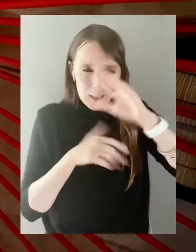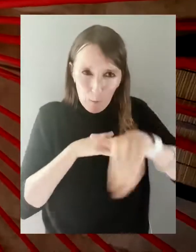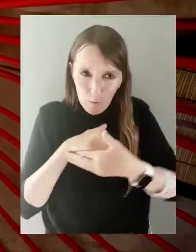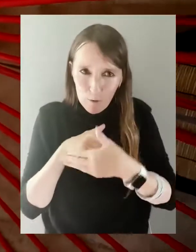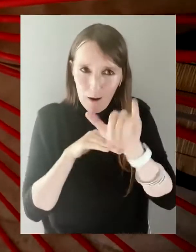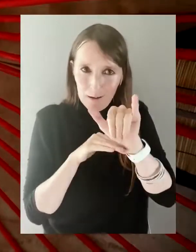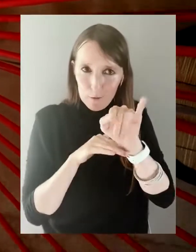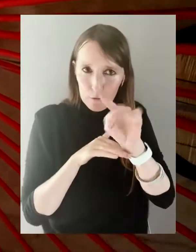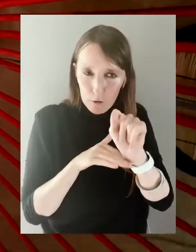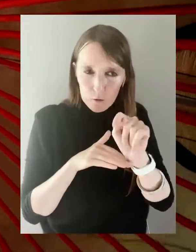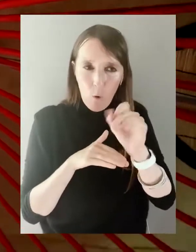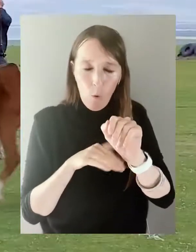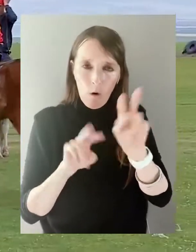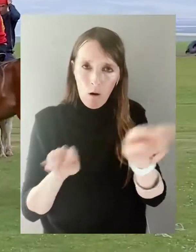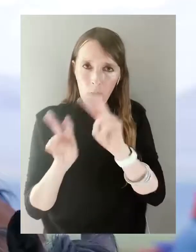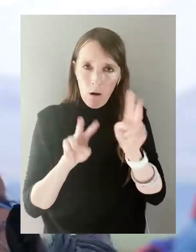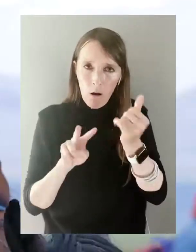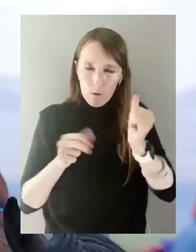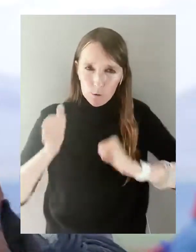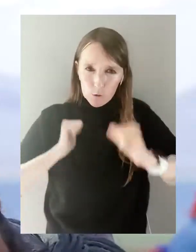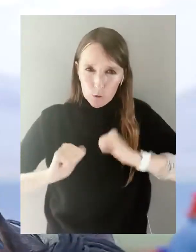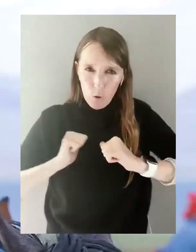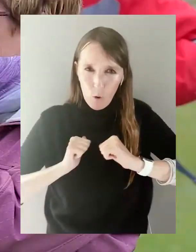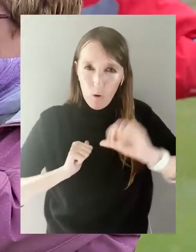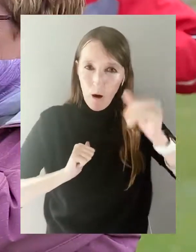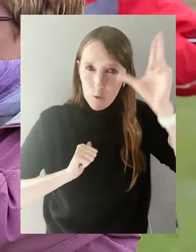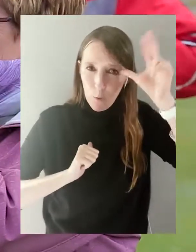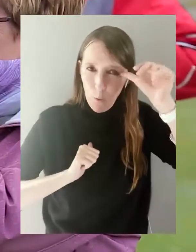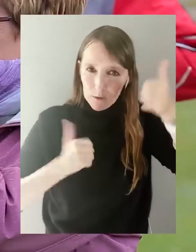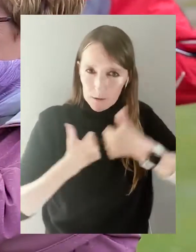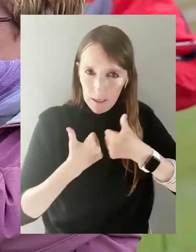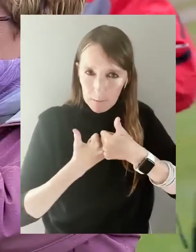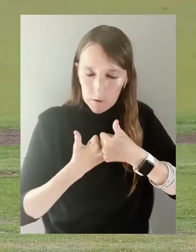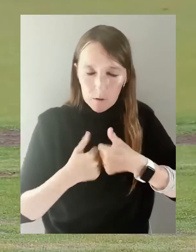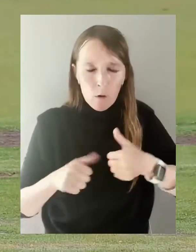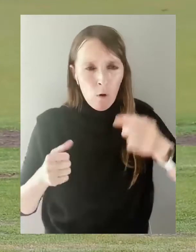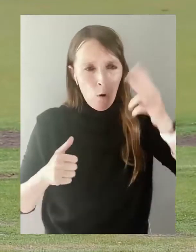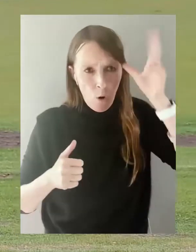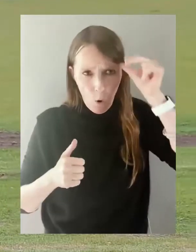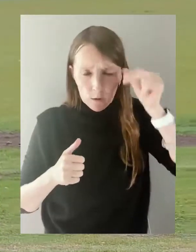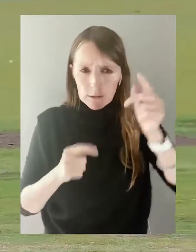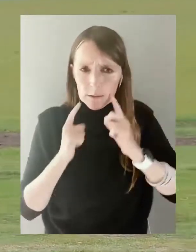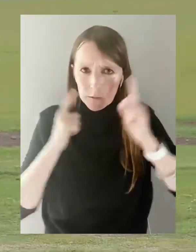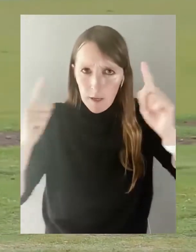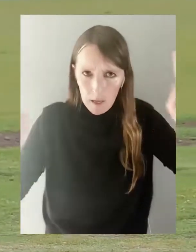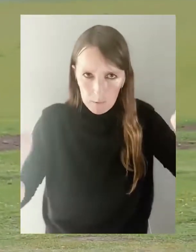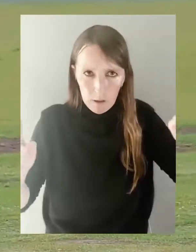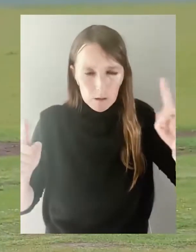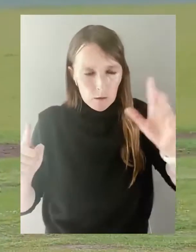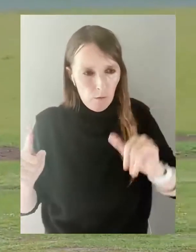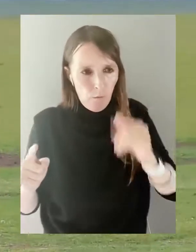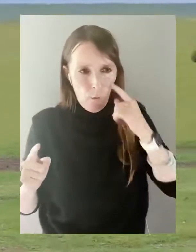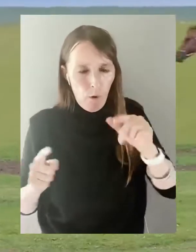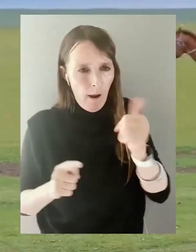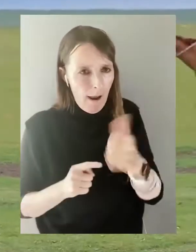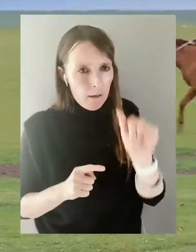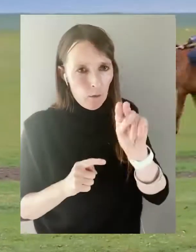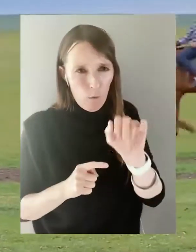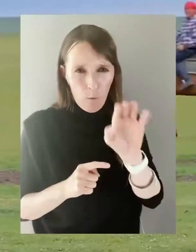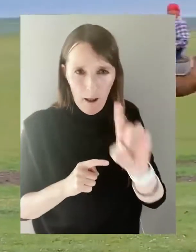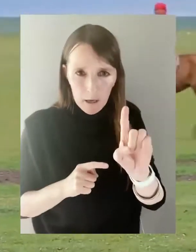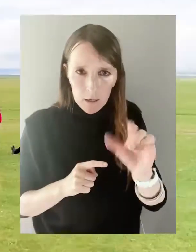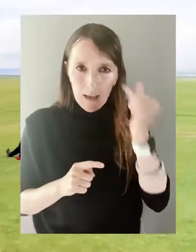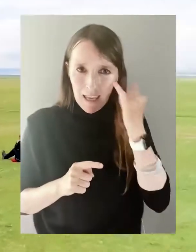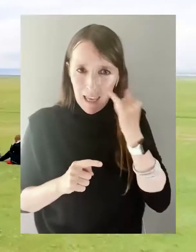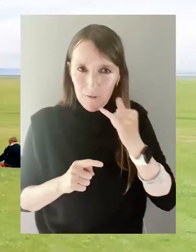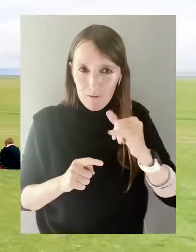spend a night in New York, watch the demonstration of different shows such as horse games. Horses have played